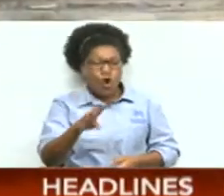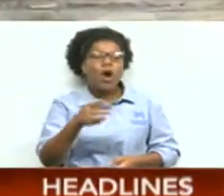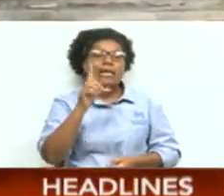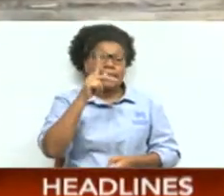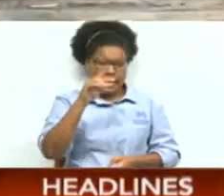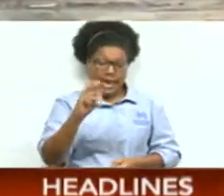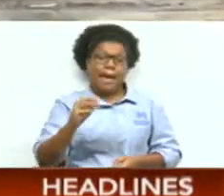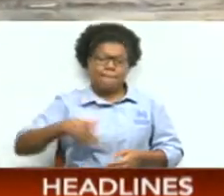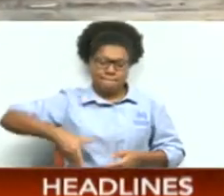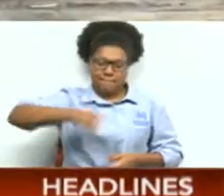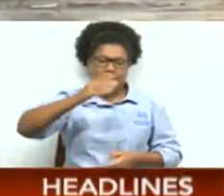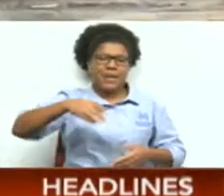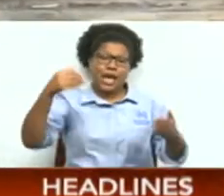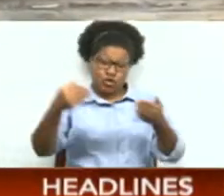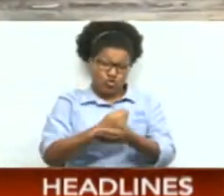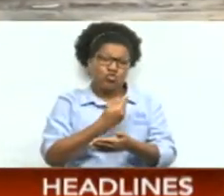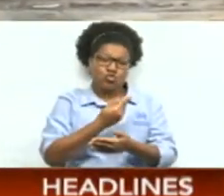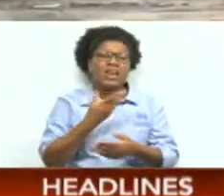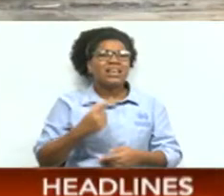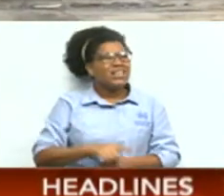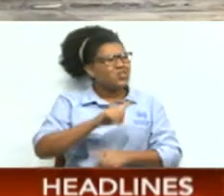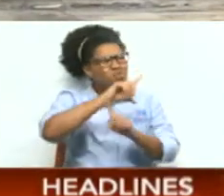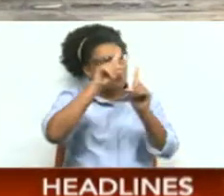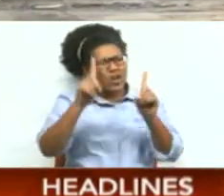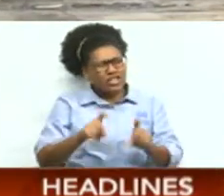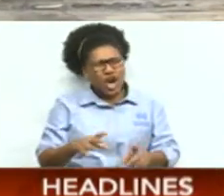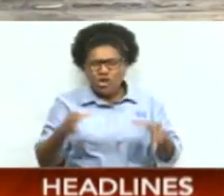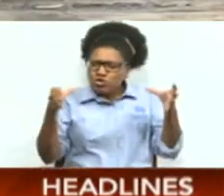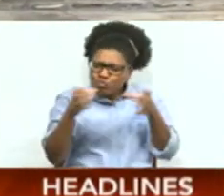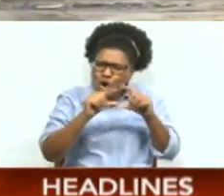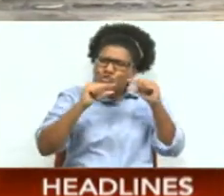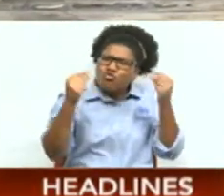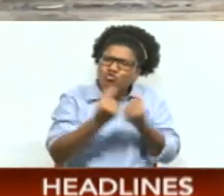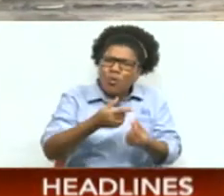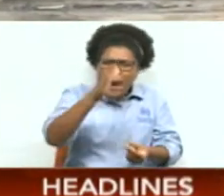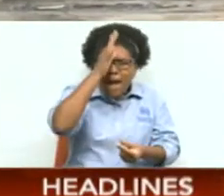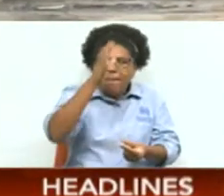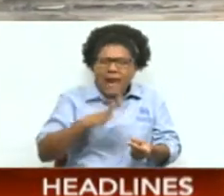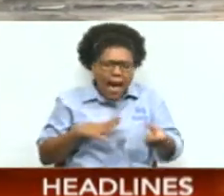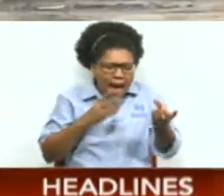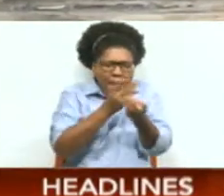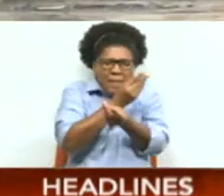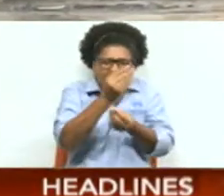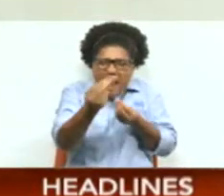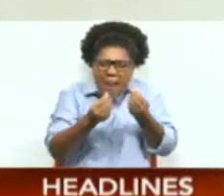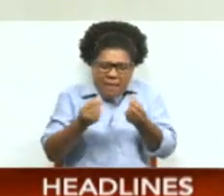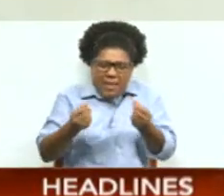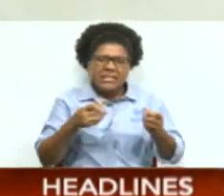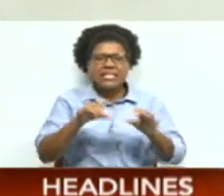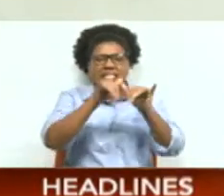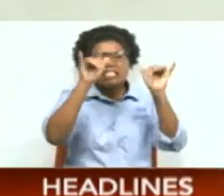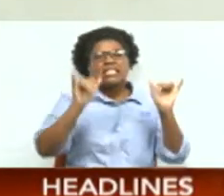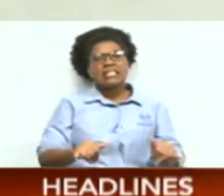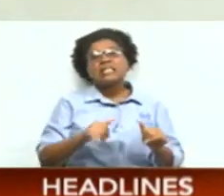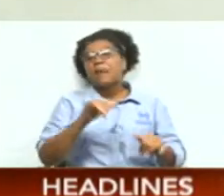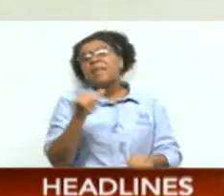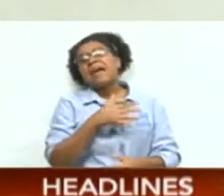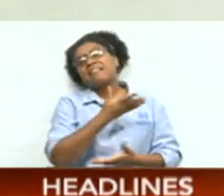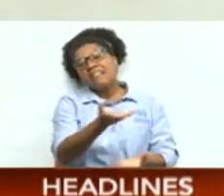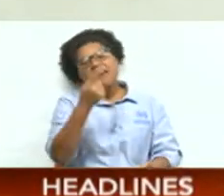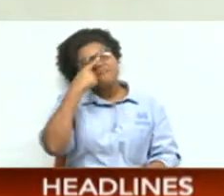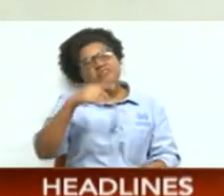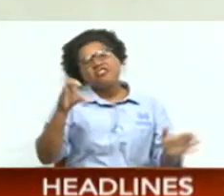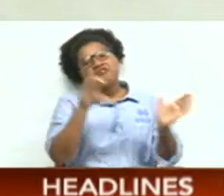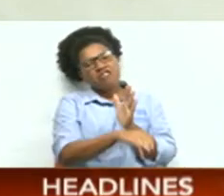Gonzalez questioned how a small group of unscrupulous men could have manipulated the system as they... Invested in